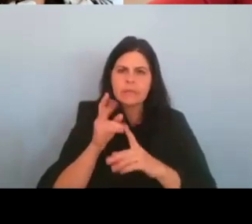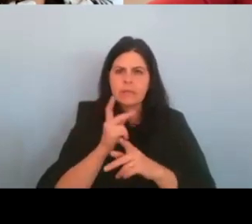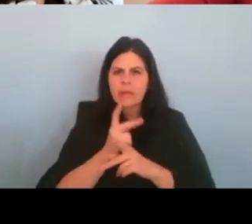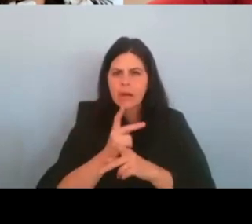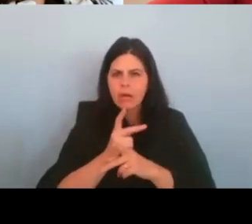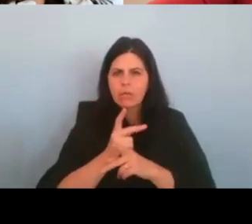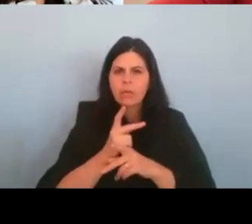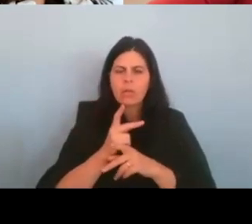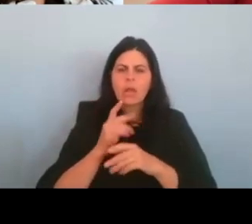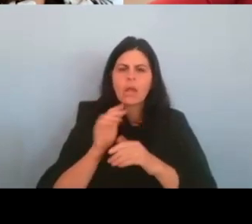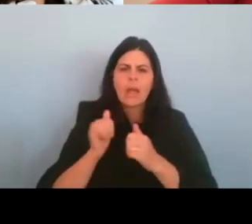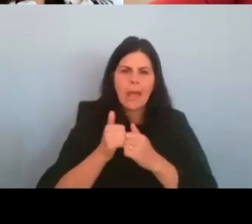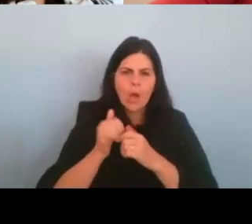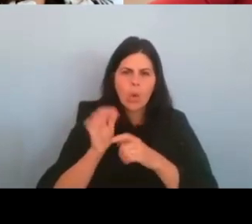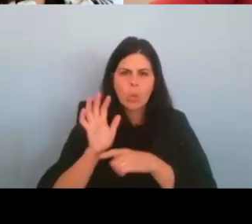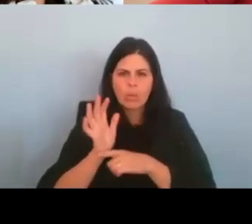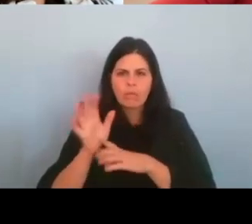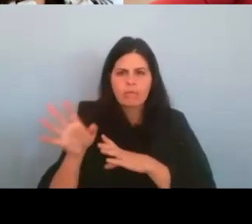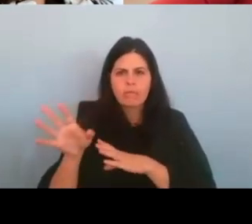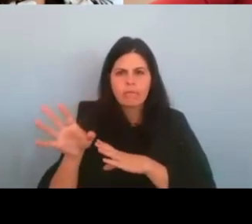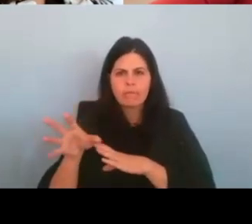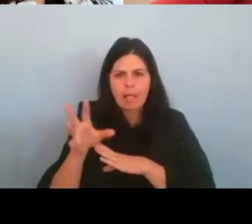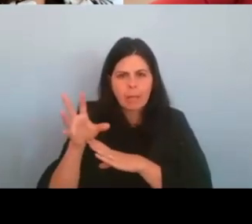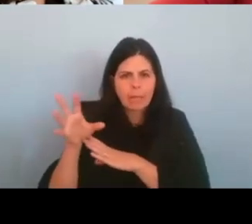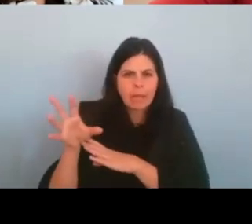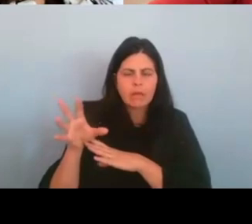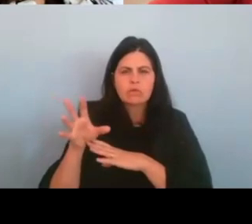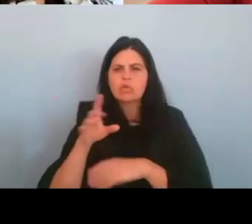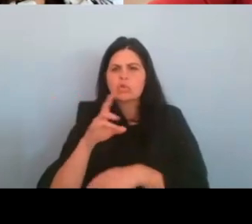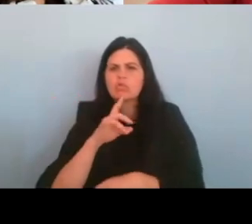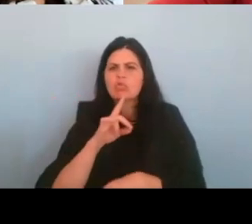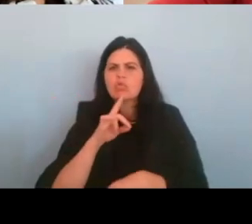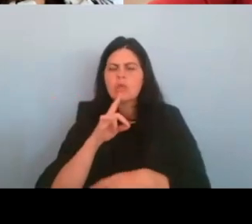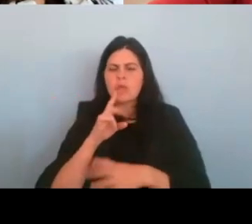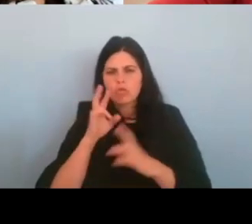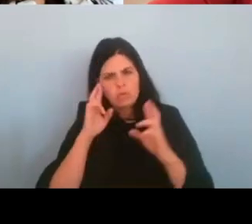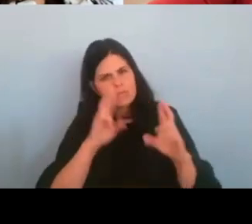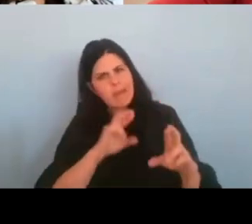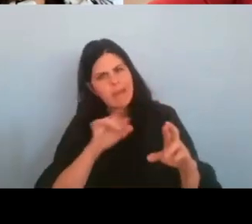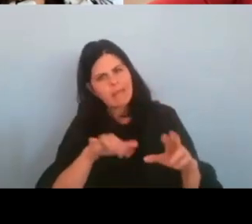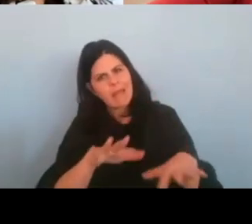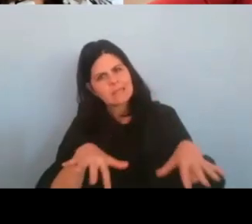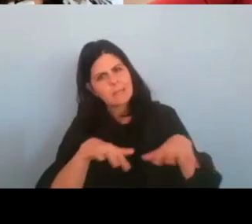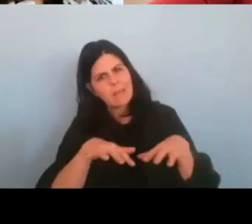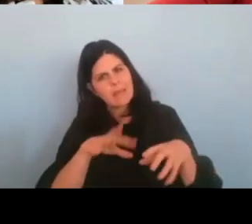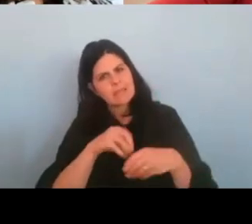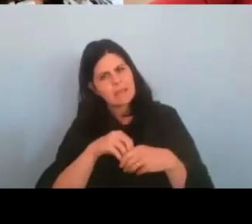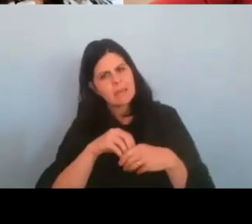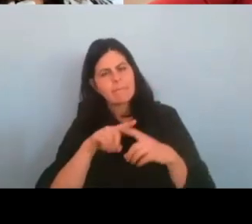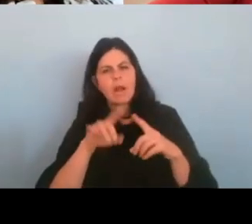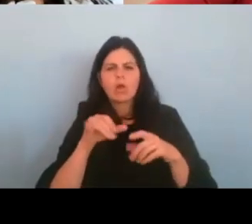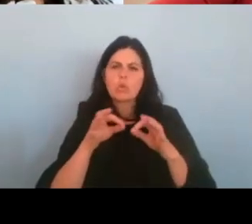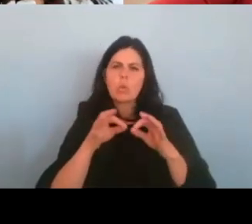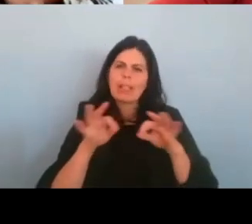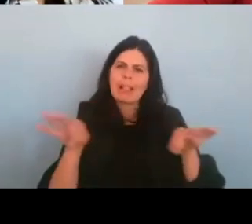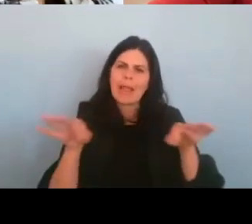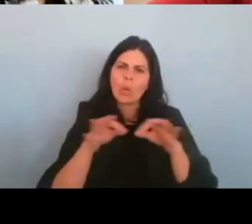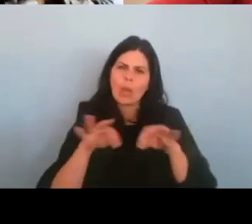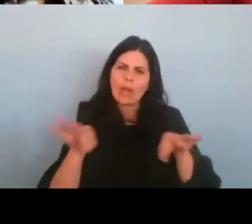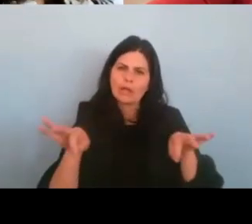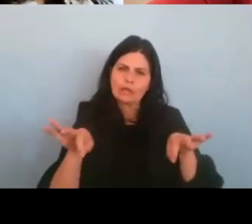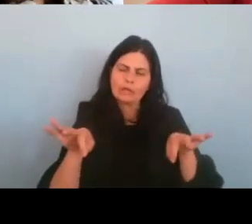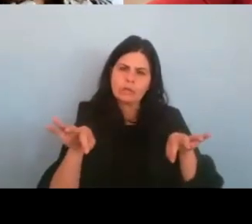to be respectful of, of the space we, we were in. Um, but it also had to do with language when it came to,